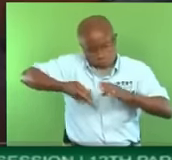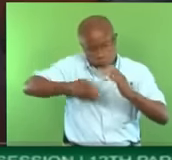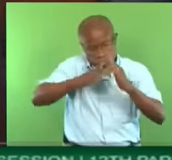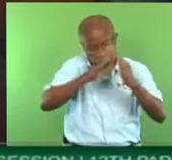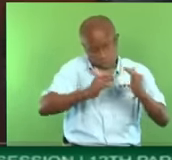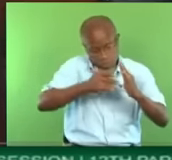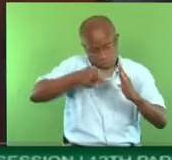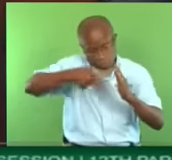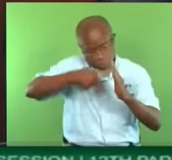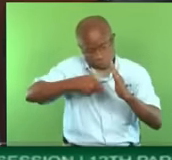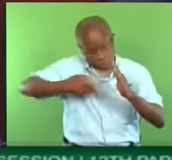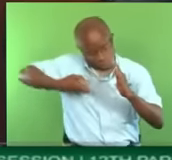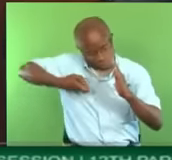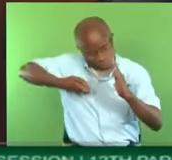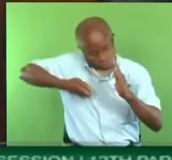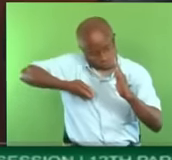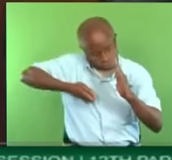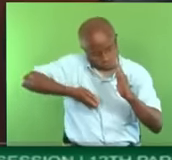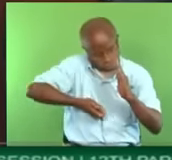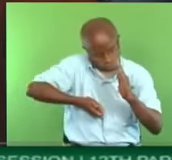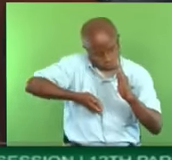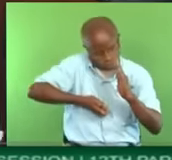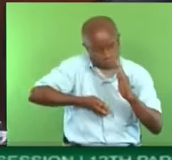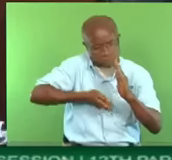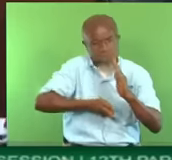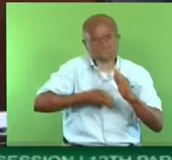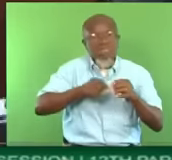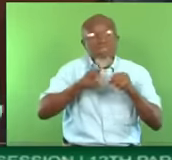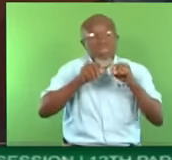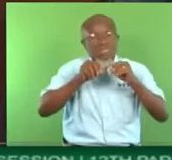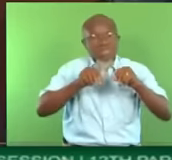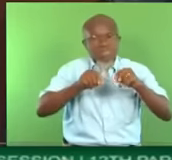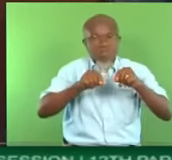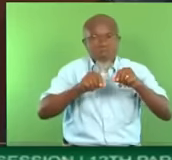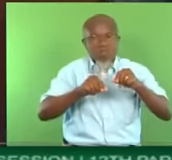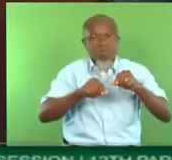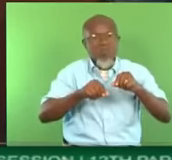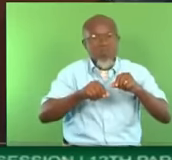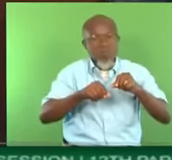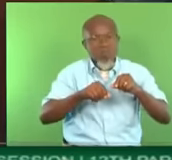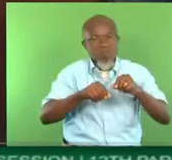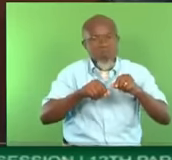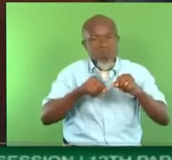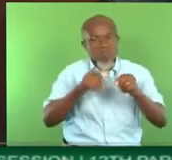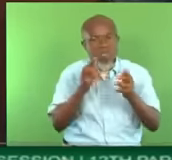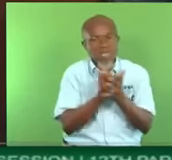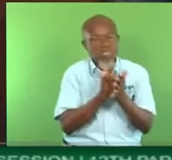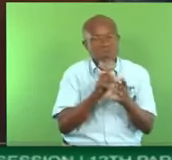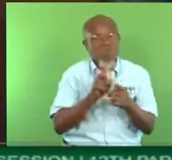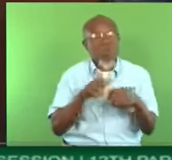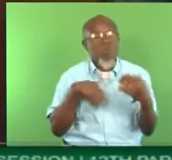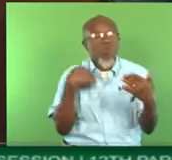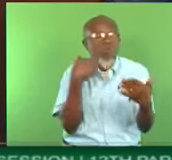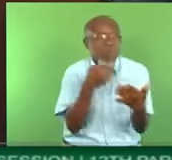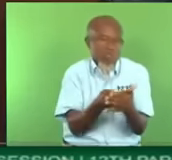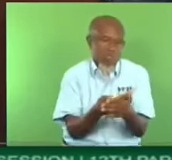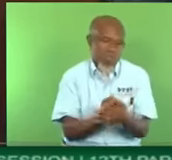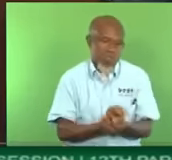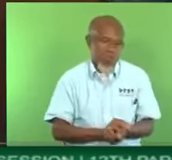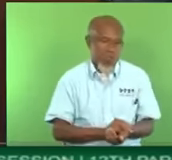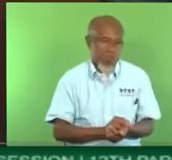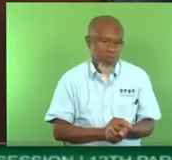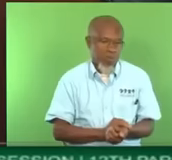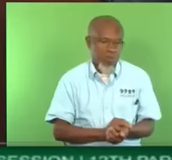Yeah. They're going to do injections of the soil. That is where we are in this housing. Masonry share